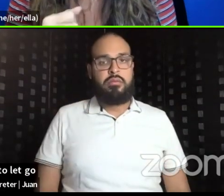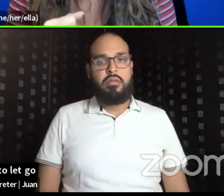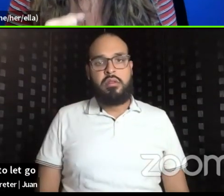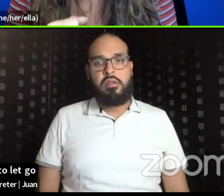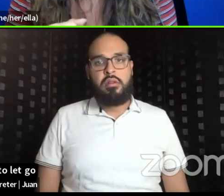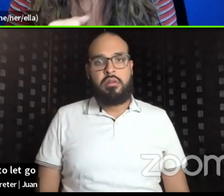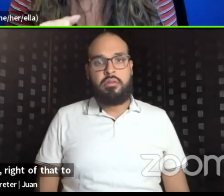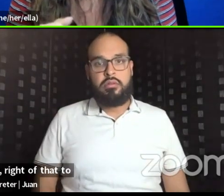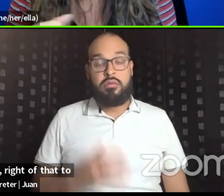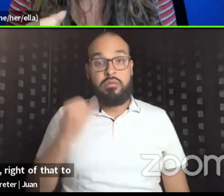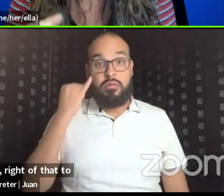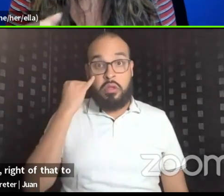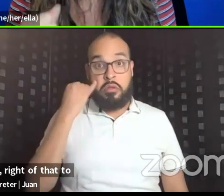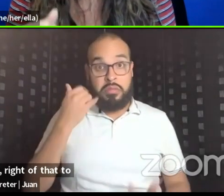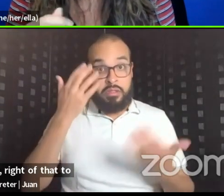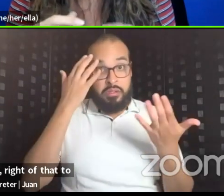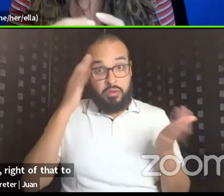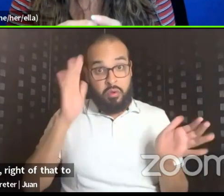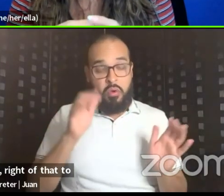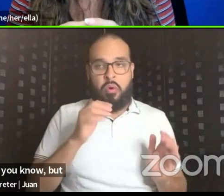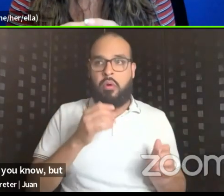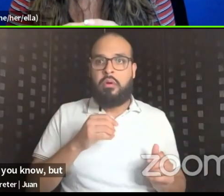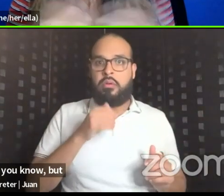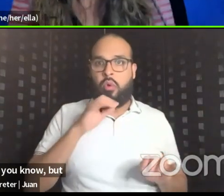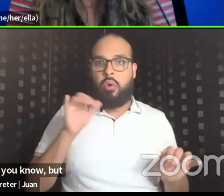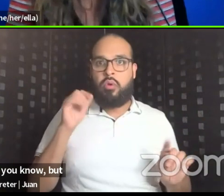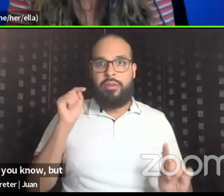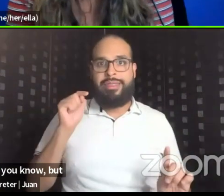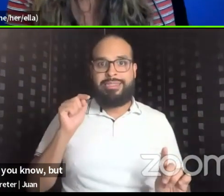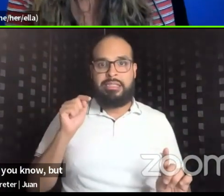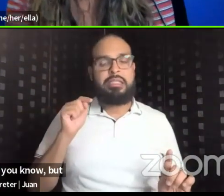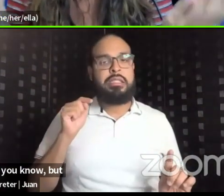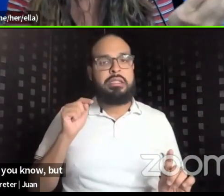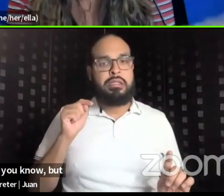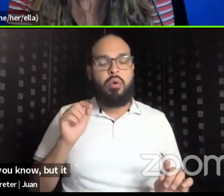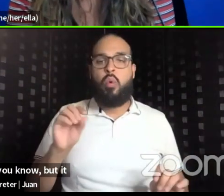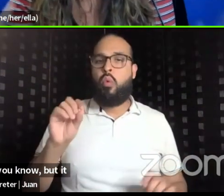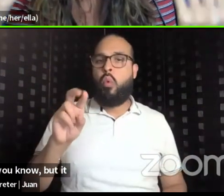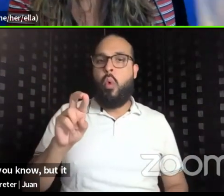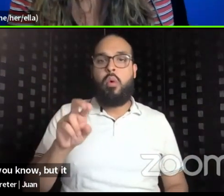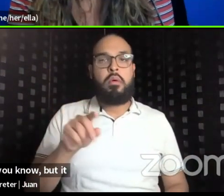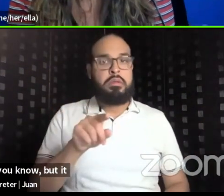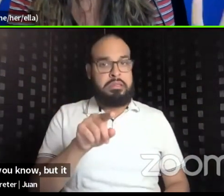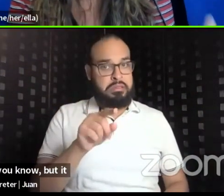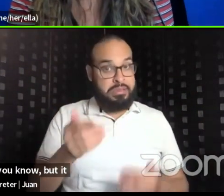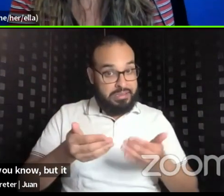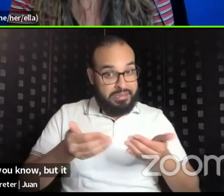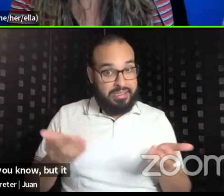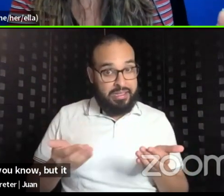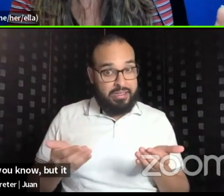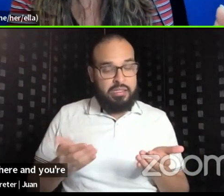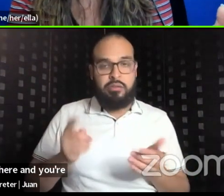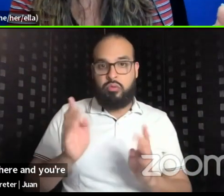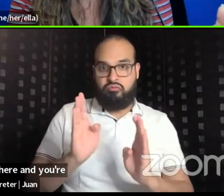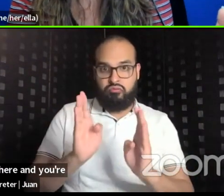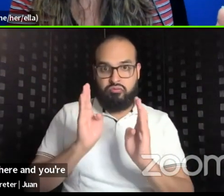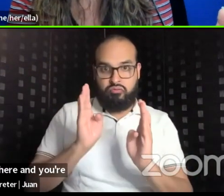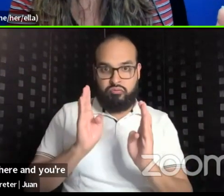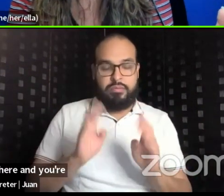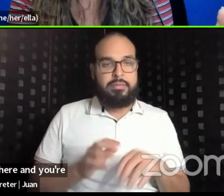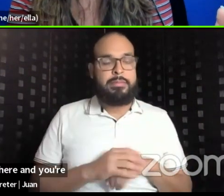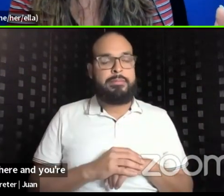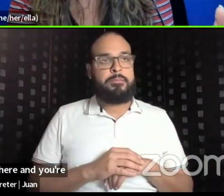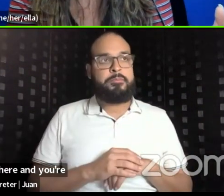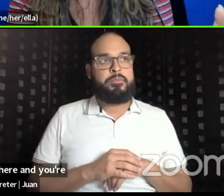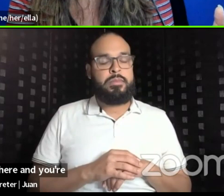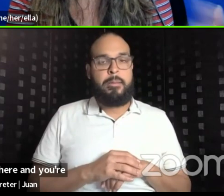if I don't do this and who, you know, but it, but, but just the fact that you're here and you're listening and everything, it just, um,